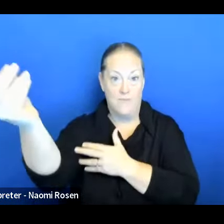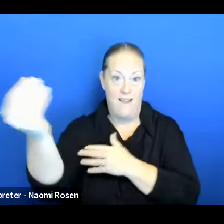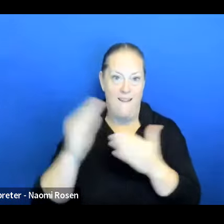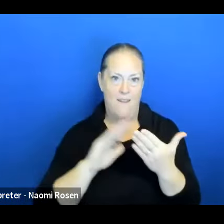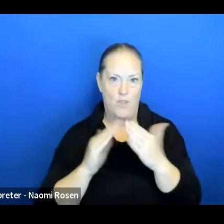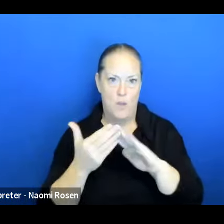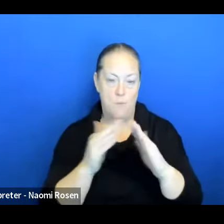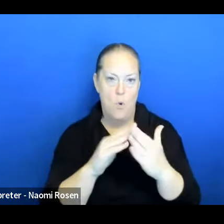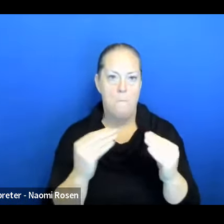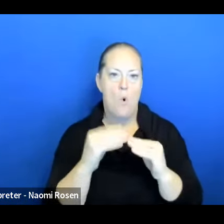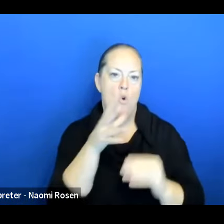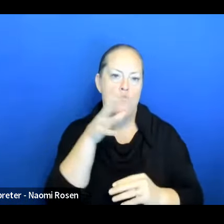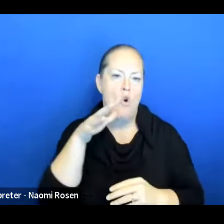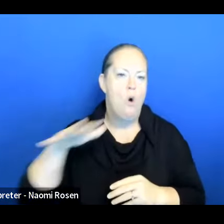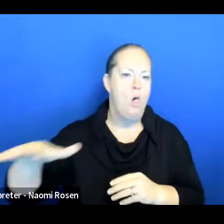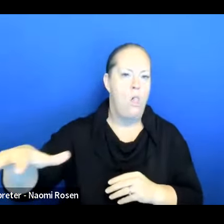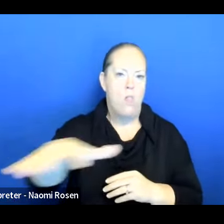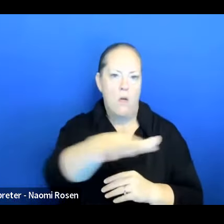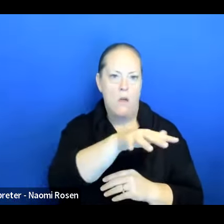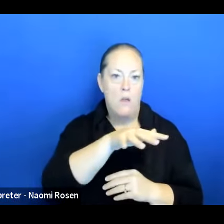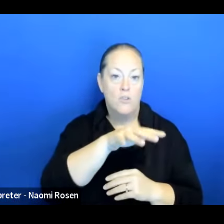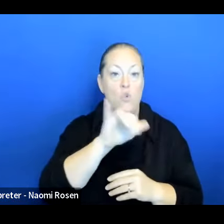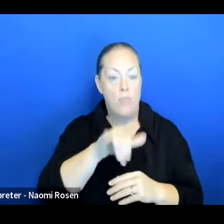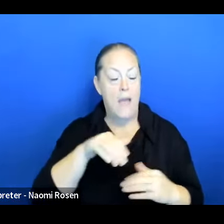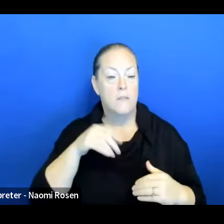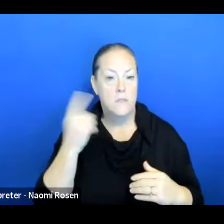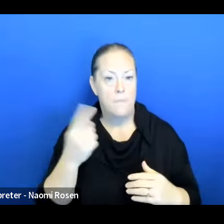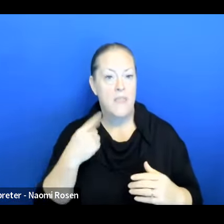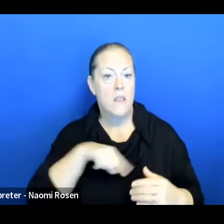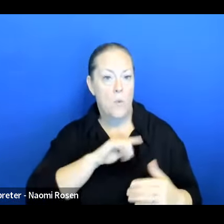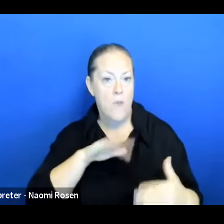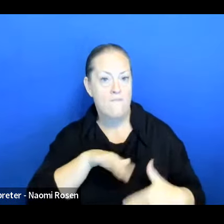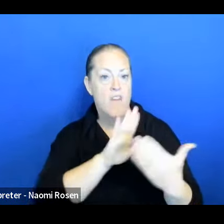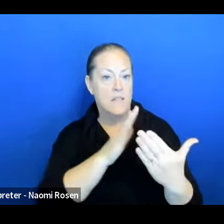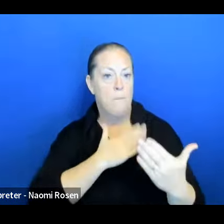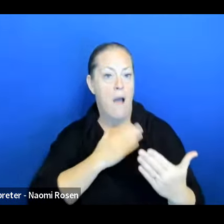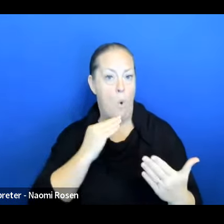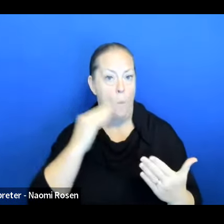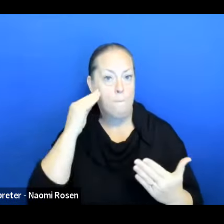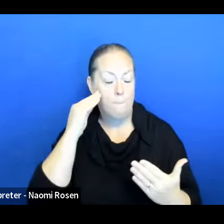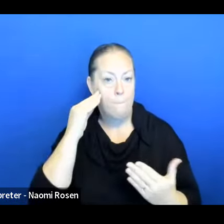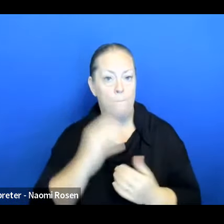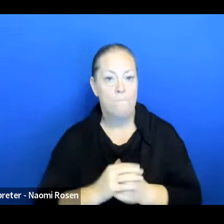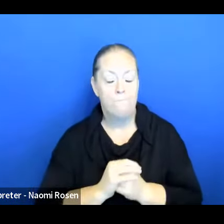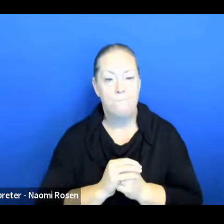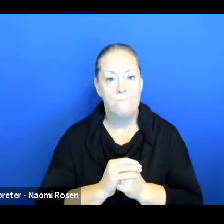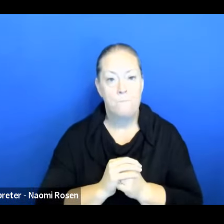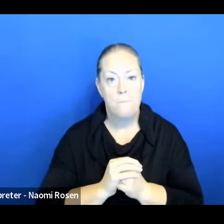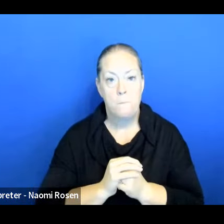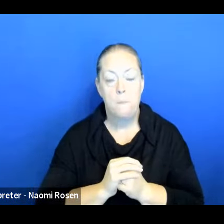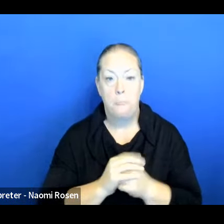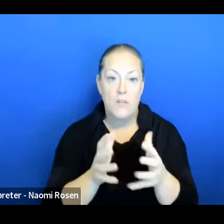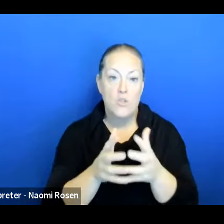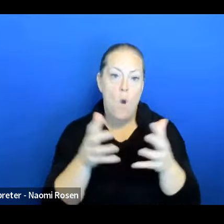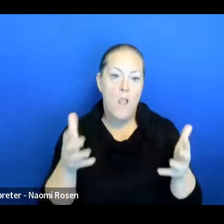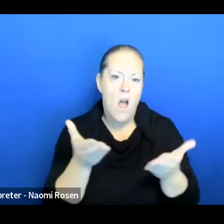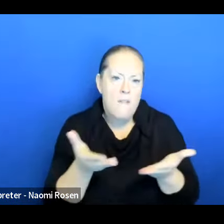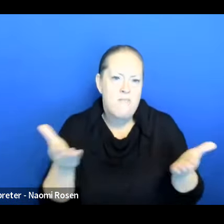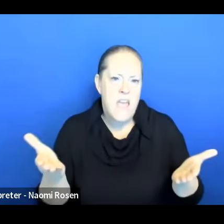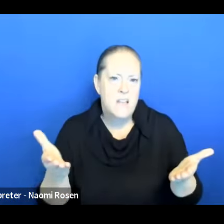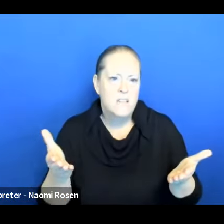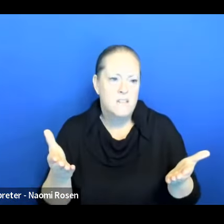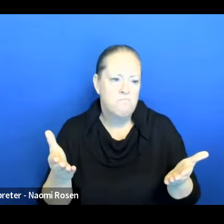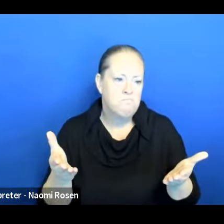these rural areas. And that's something that we face in my own home community. So there's a lot of factors that contribute